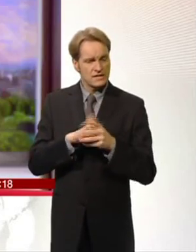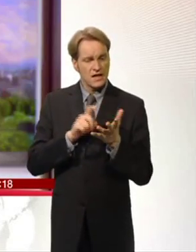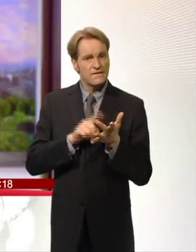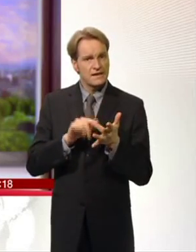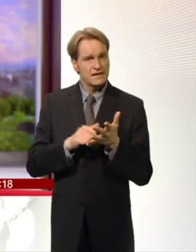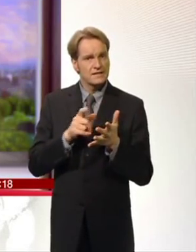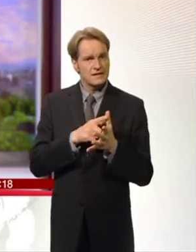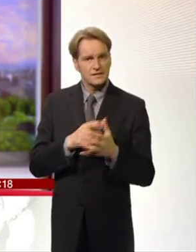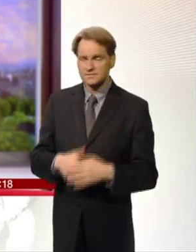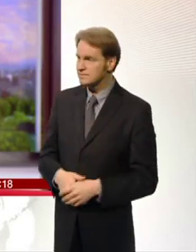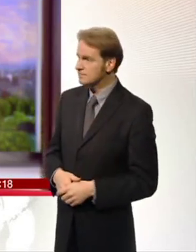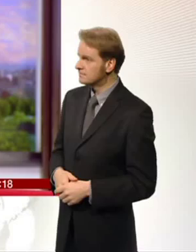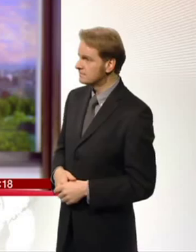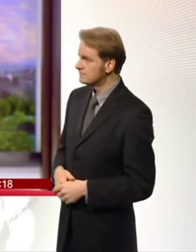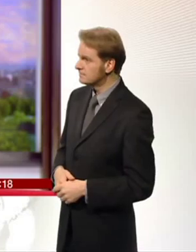for coming in. Thank you.